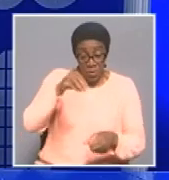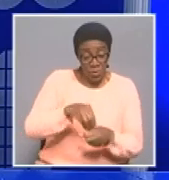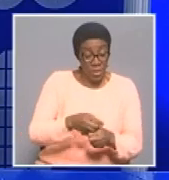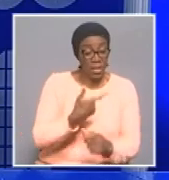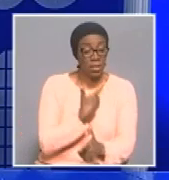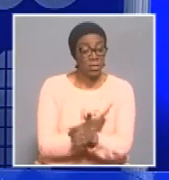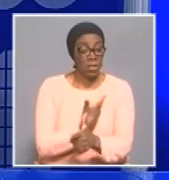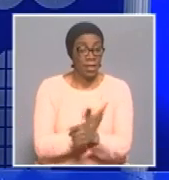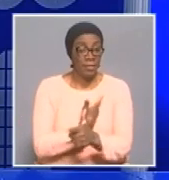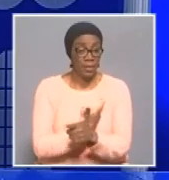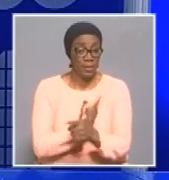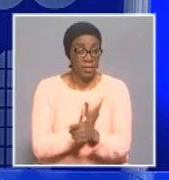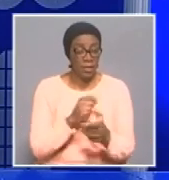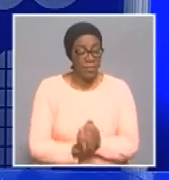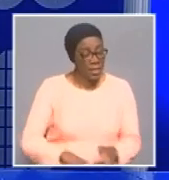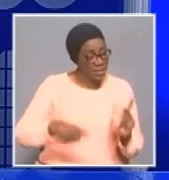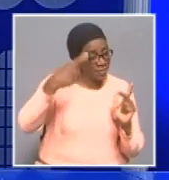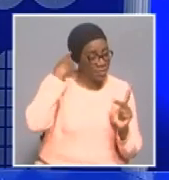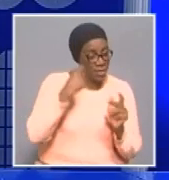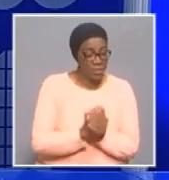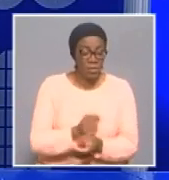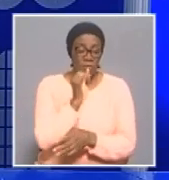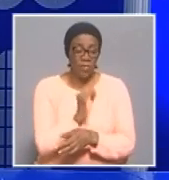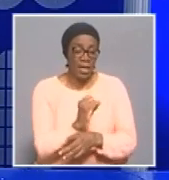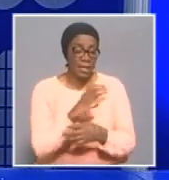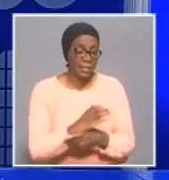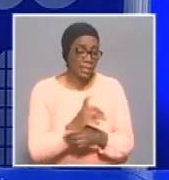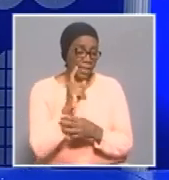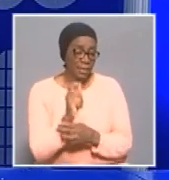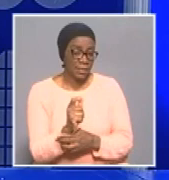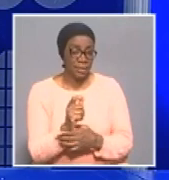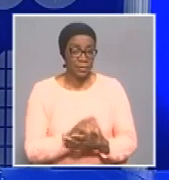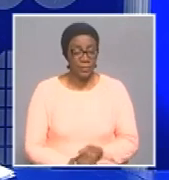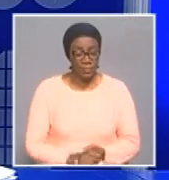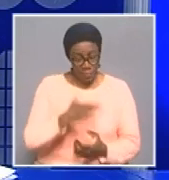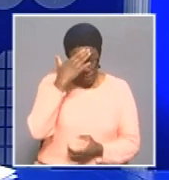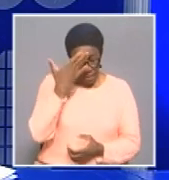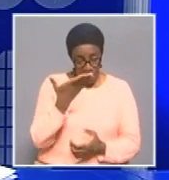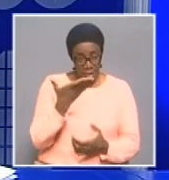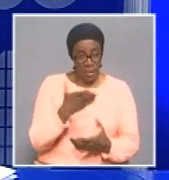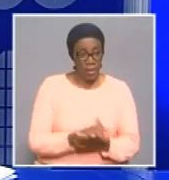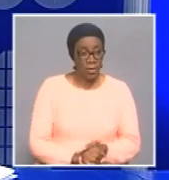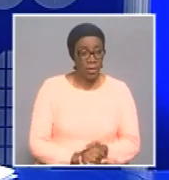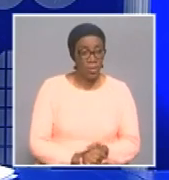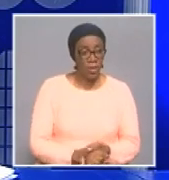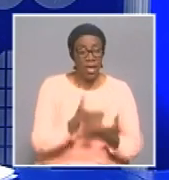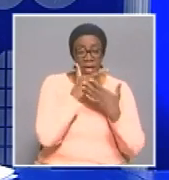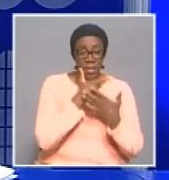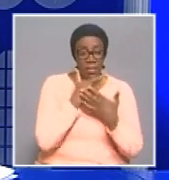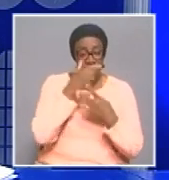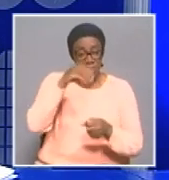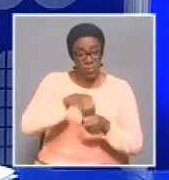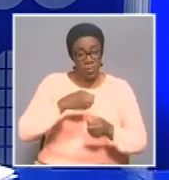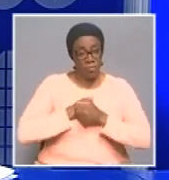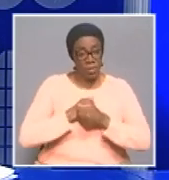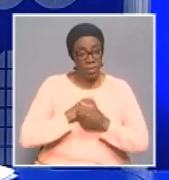Minister of Information and Communication Technology, Dr. Pea Muschelenga. A very good evening, Minister. Thank you so much for making the time